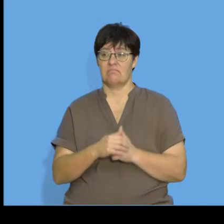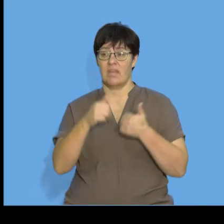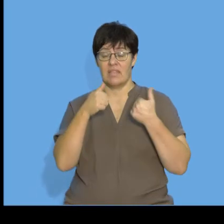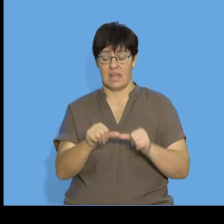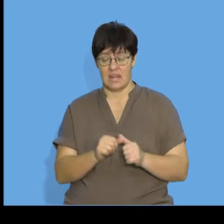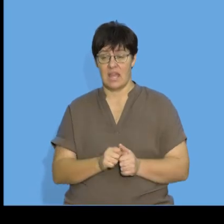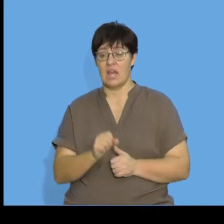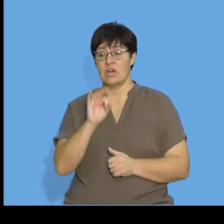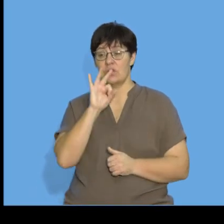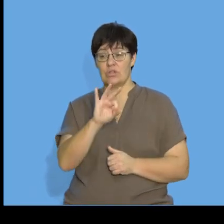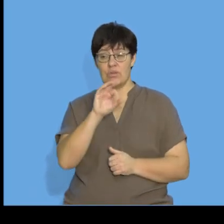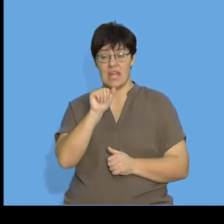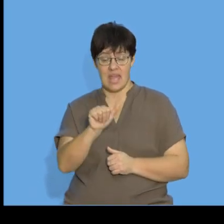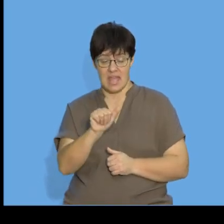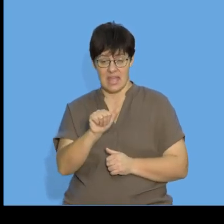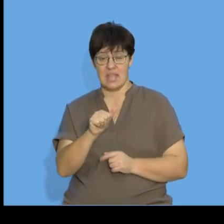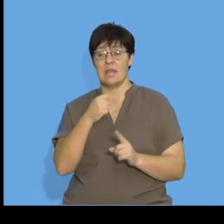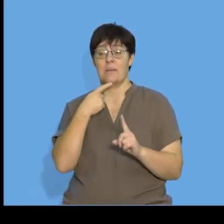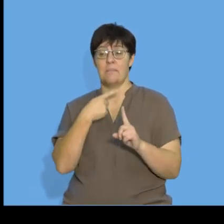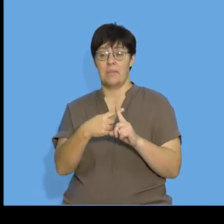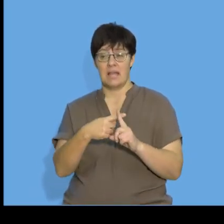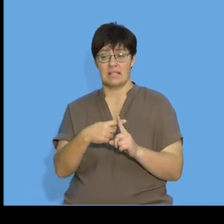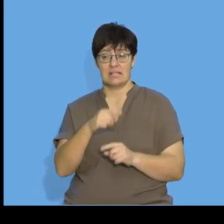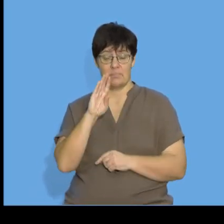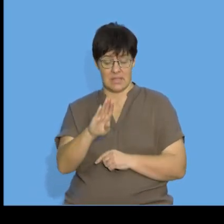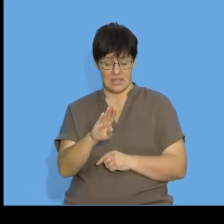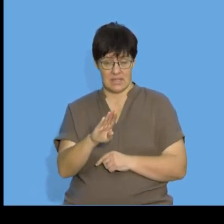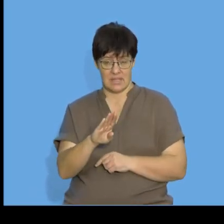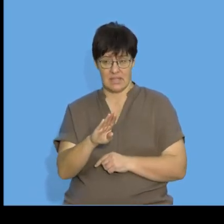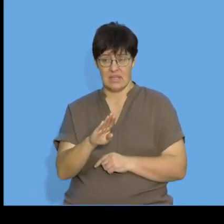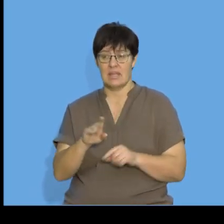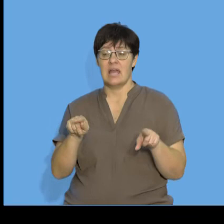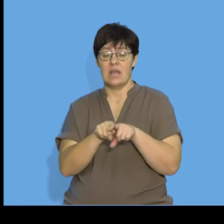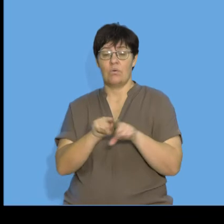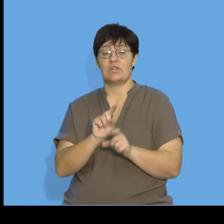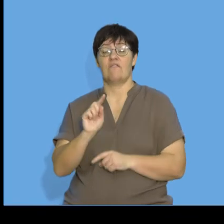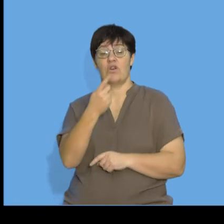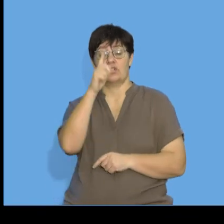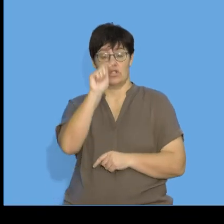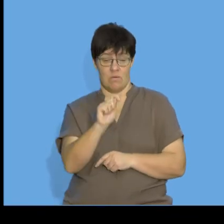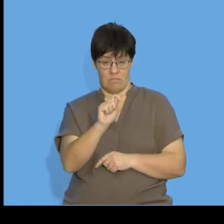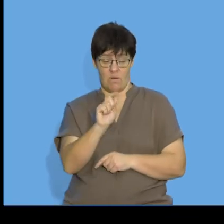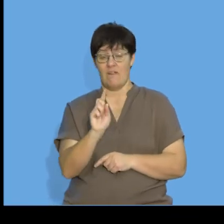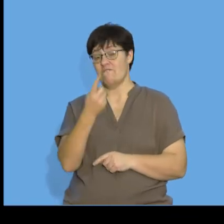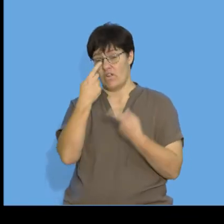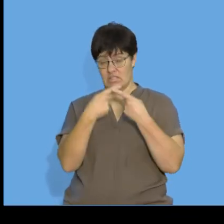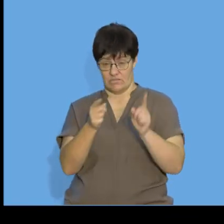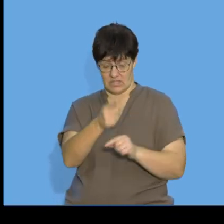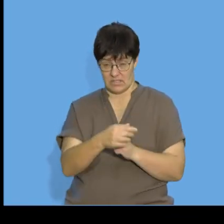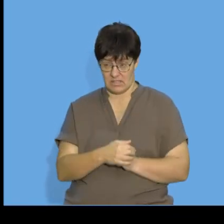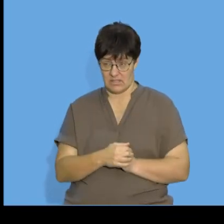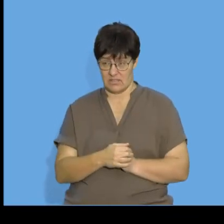3a plus b is equal to the first term of my first differences